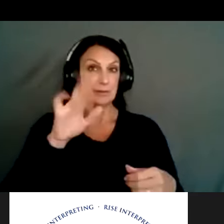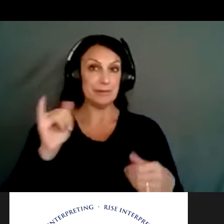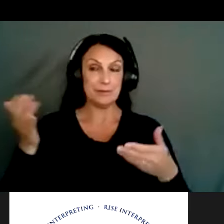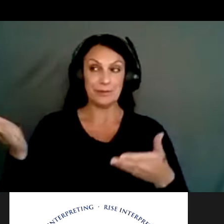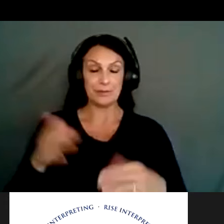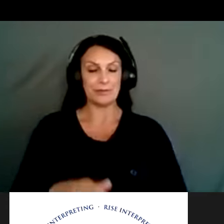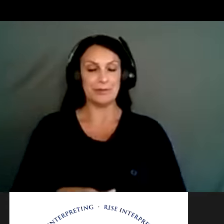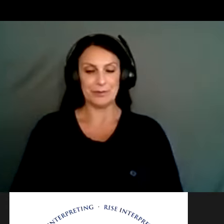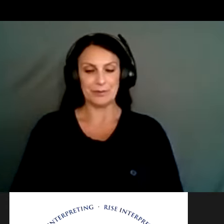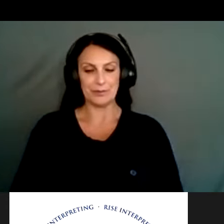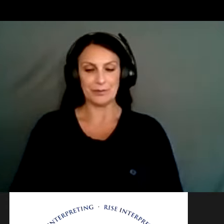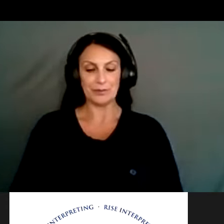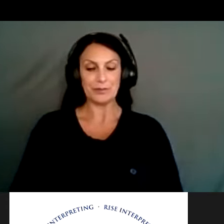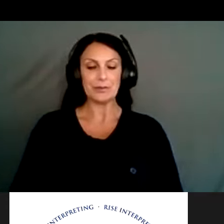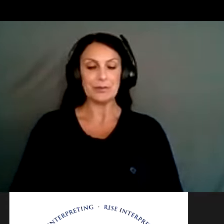sorry. Just a second.